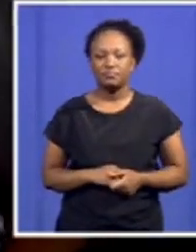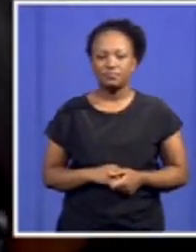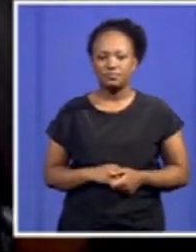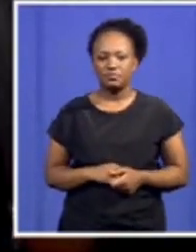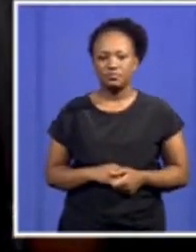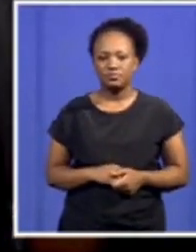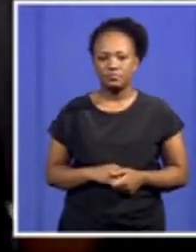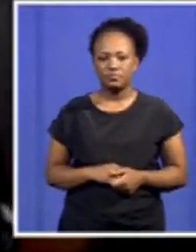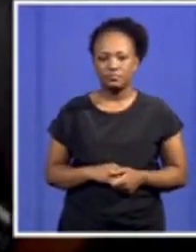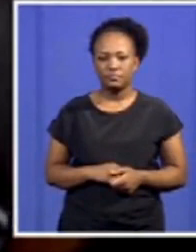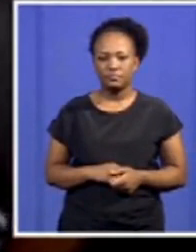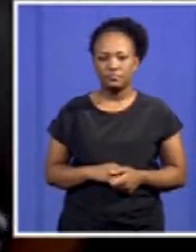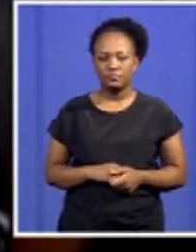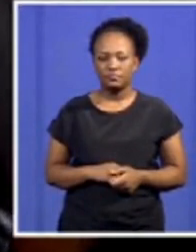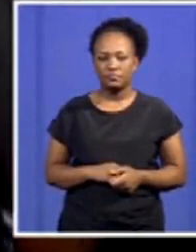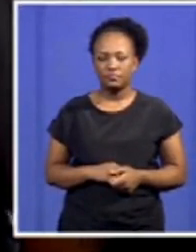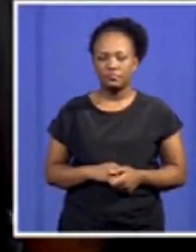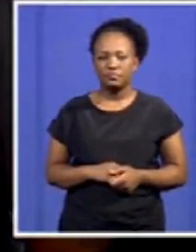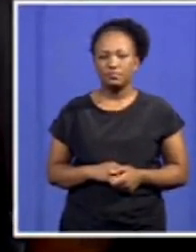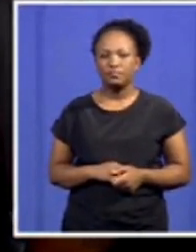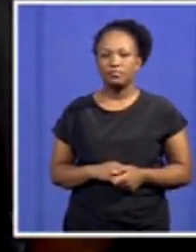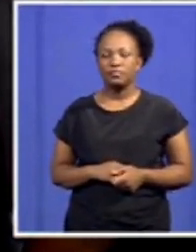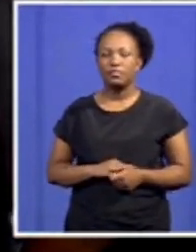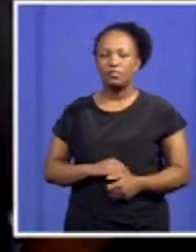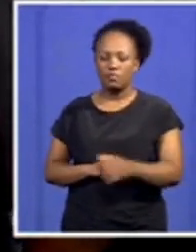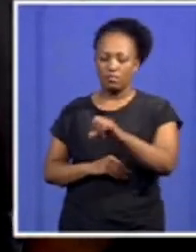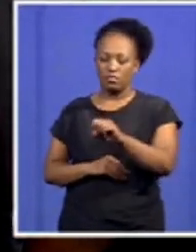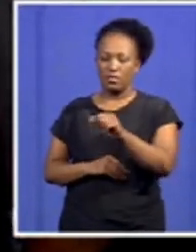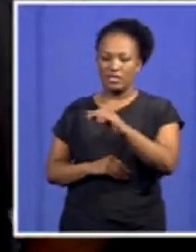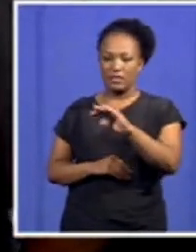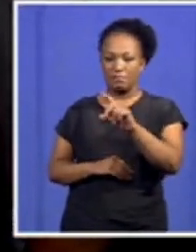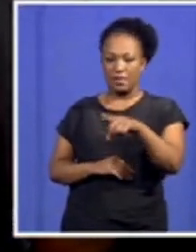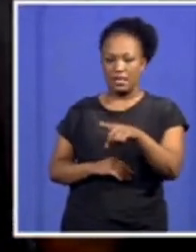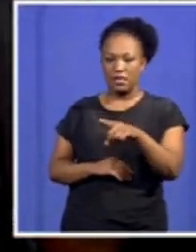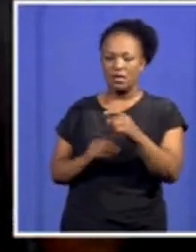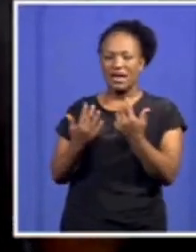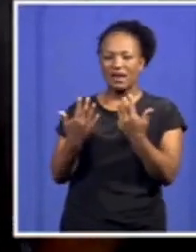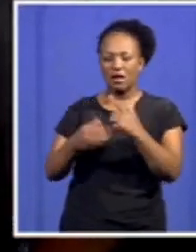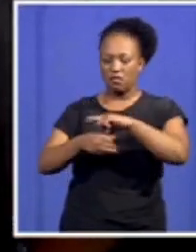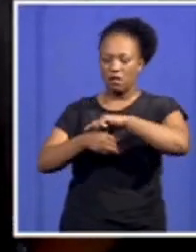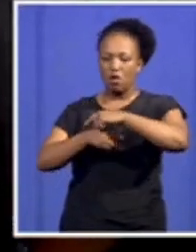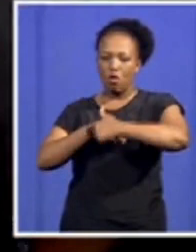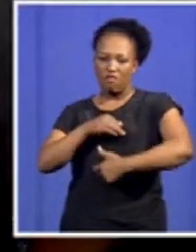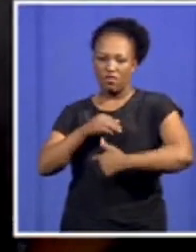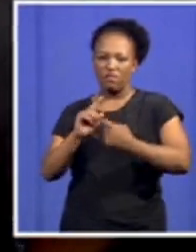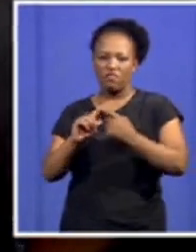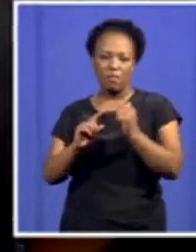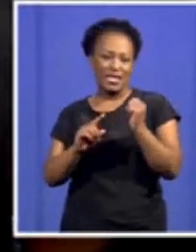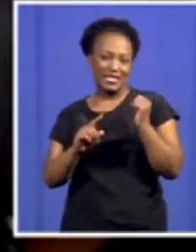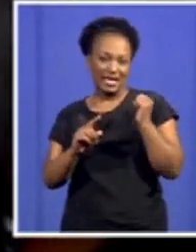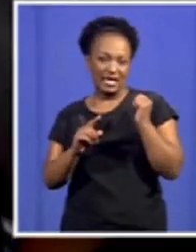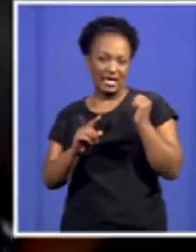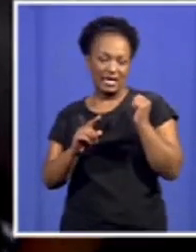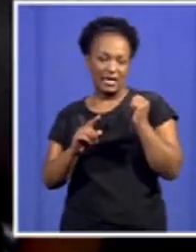The SACP's ninth congress, as you said, it's convened from yesterday until Saturday. Delegation